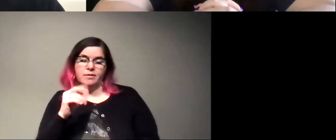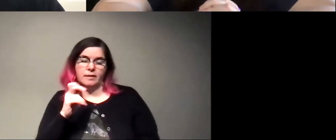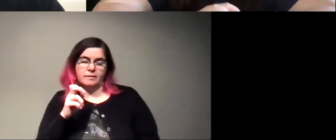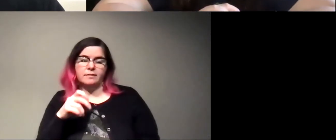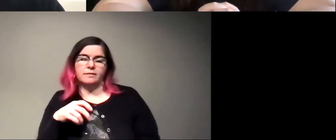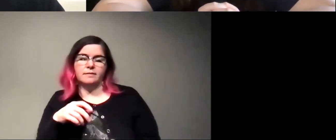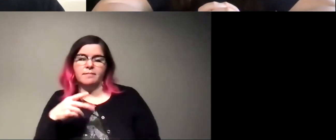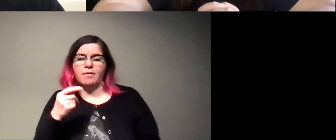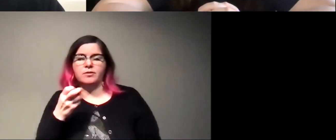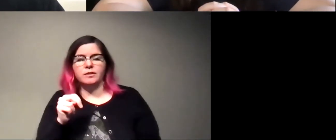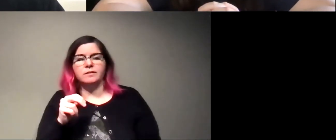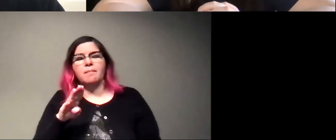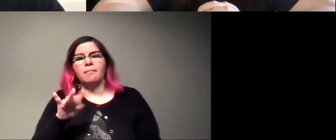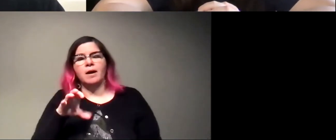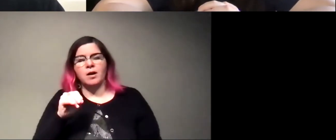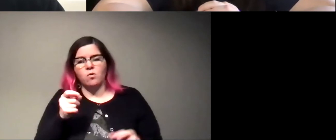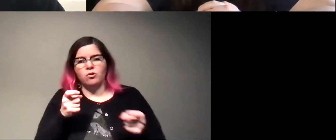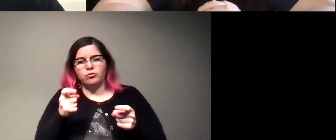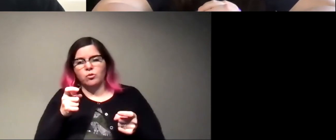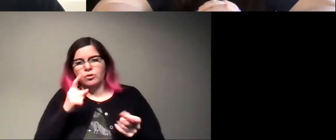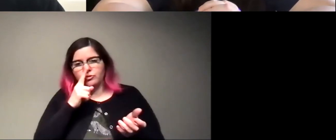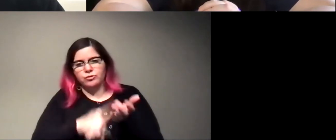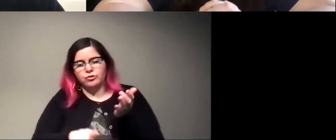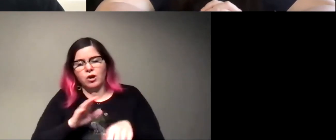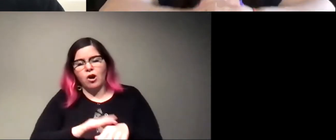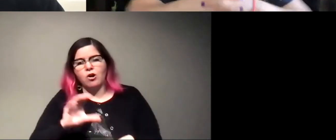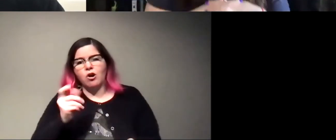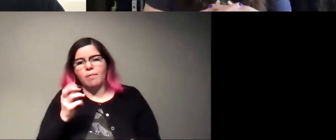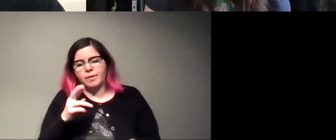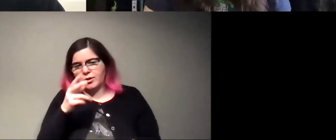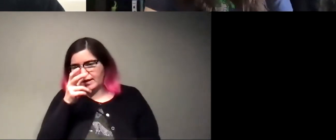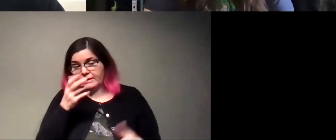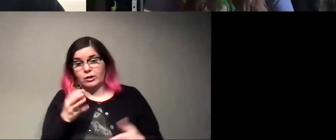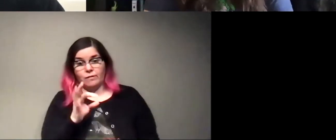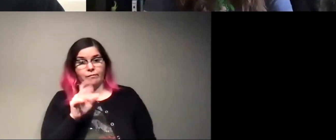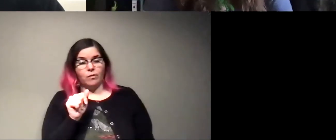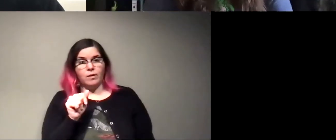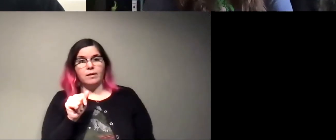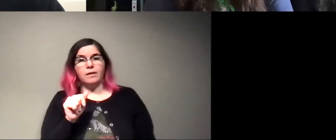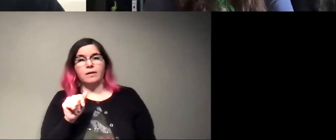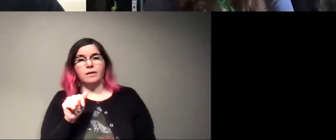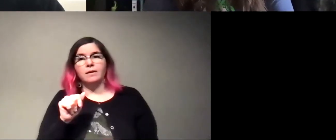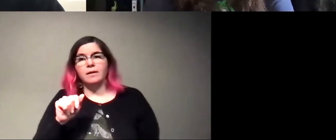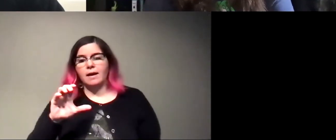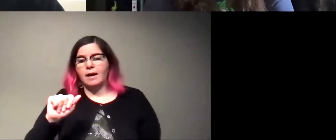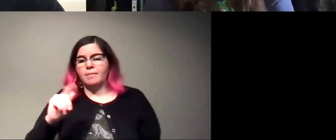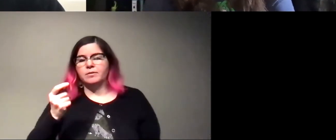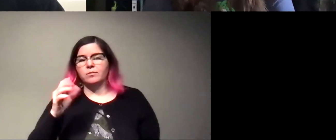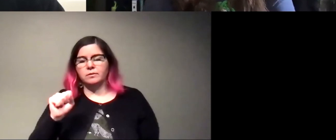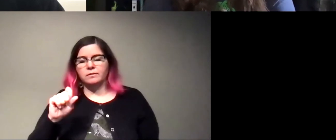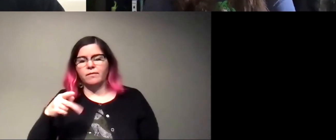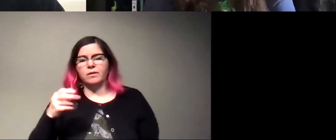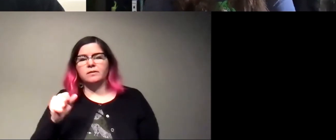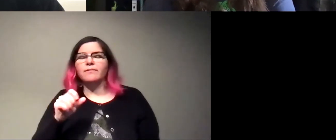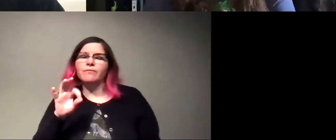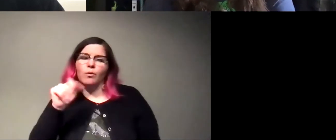actually think of them as a biocontrol check on carpenter ants. So at least here in Florida, Camponotus floridonis, which is the Florida